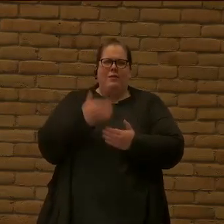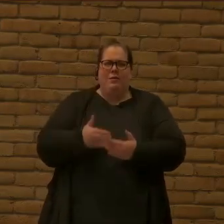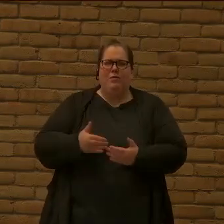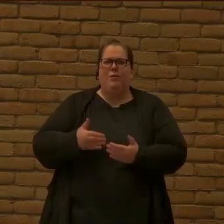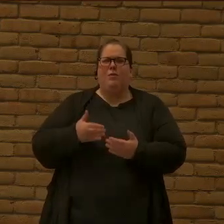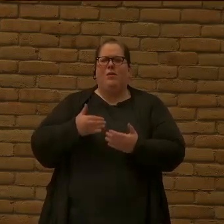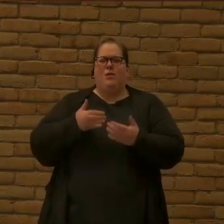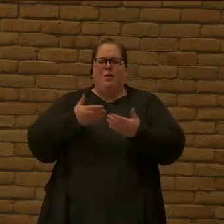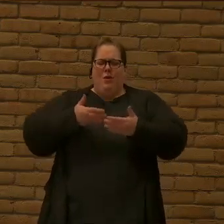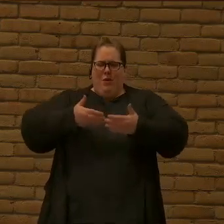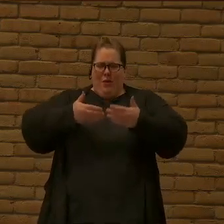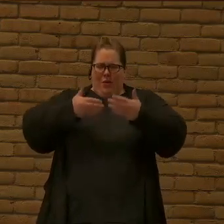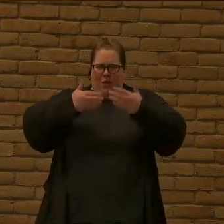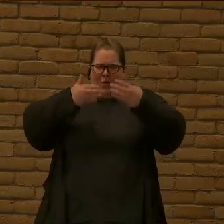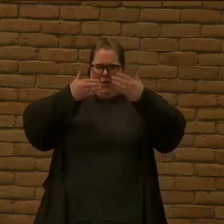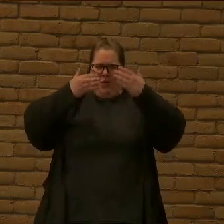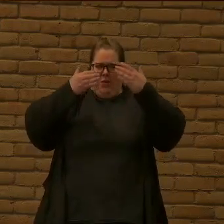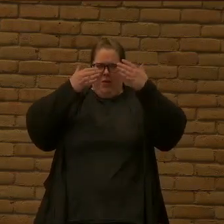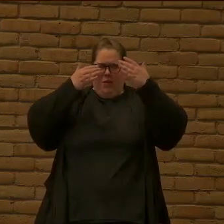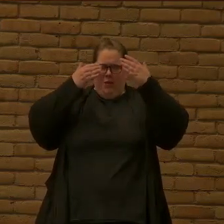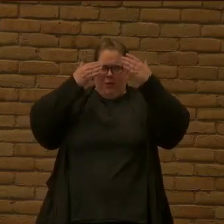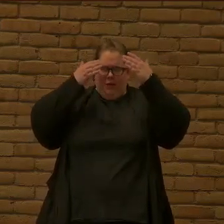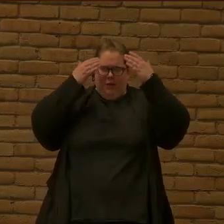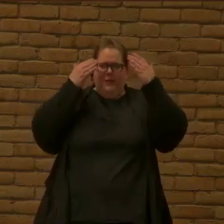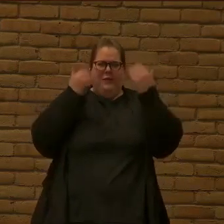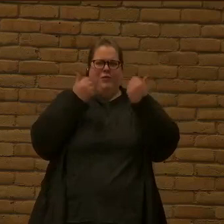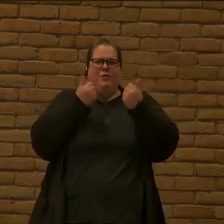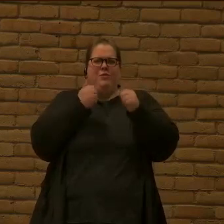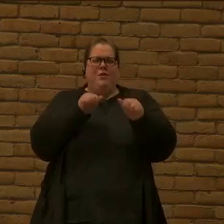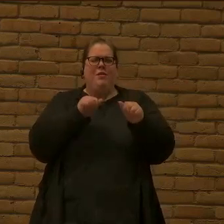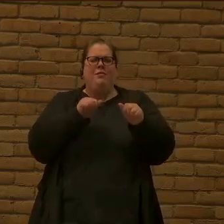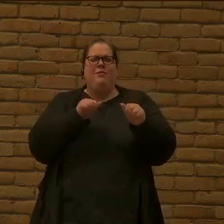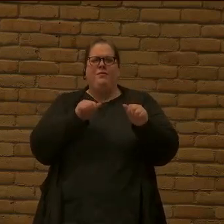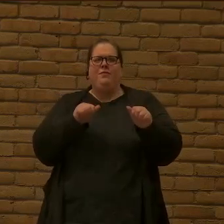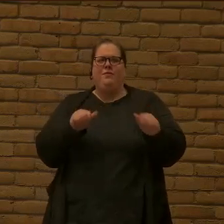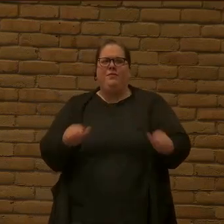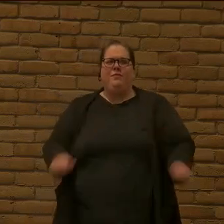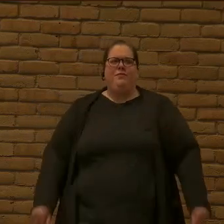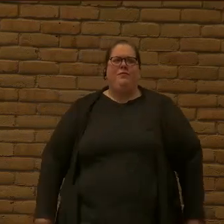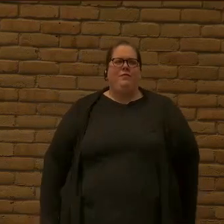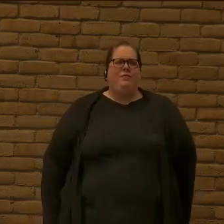Tries to take its claim over my heart